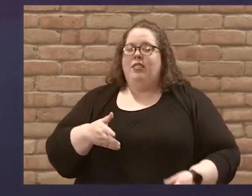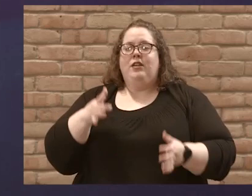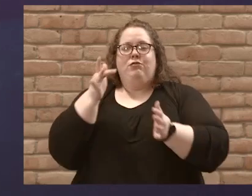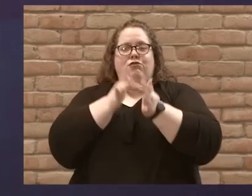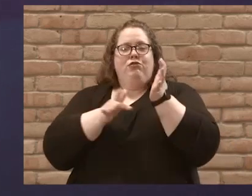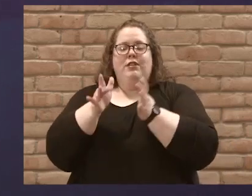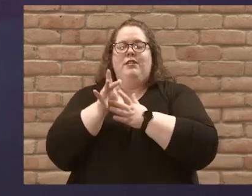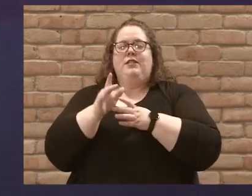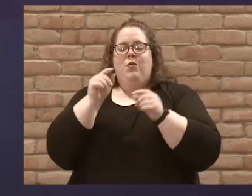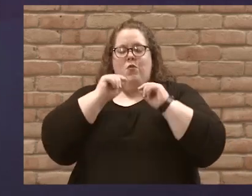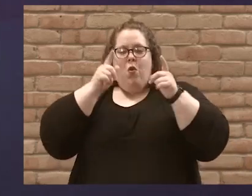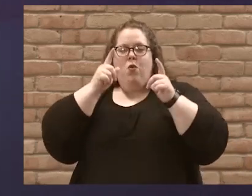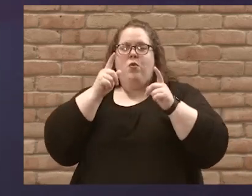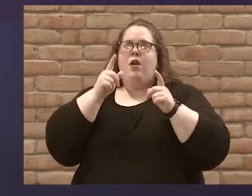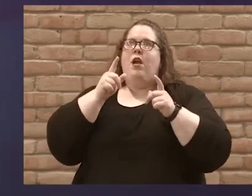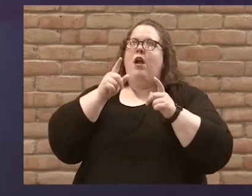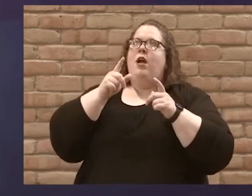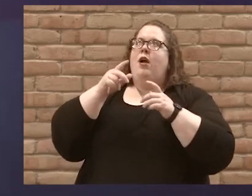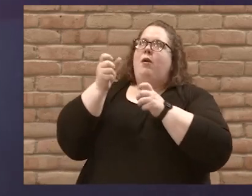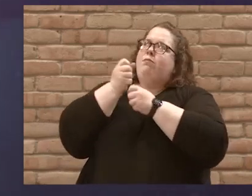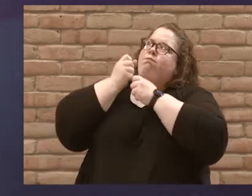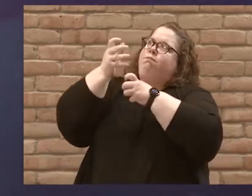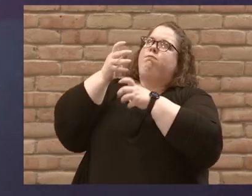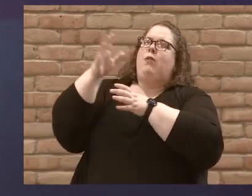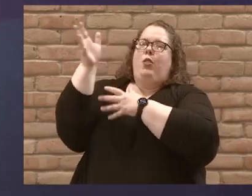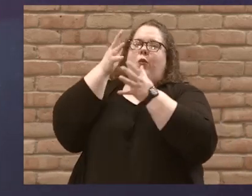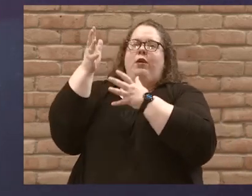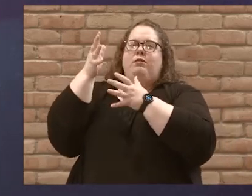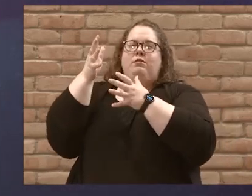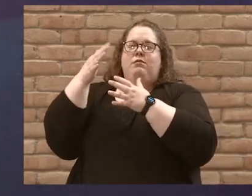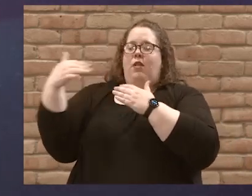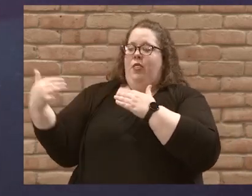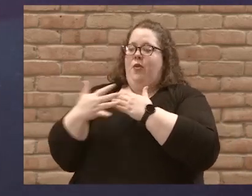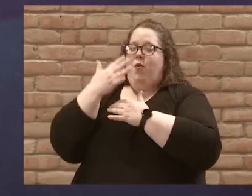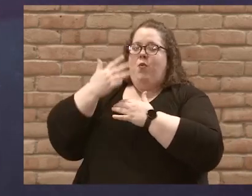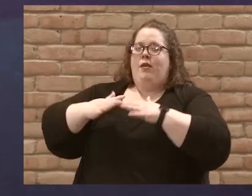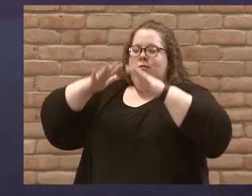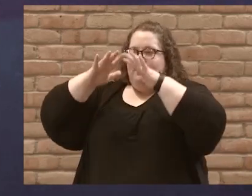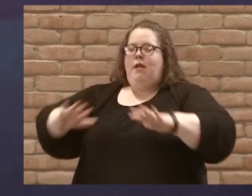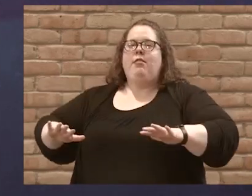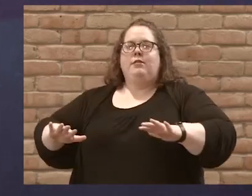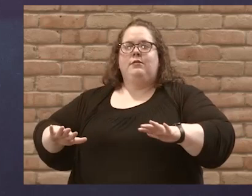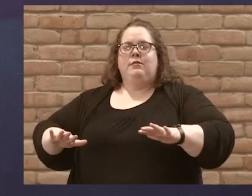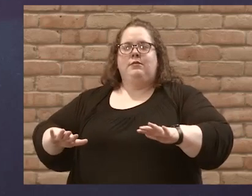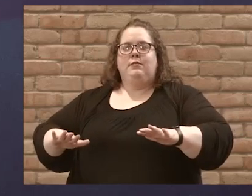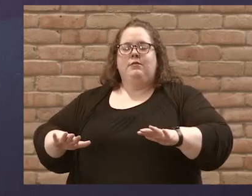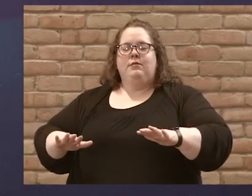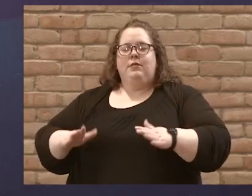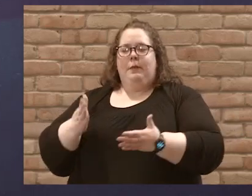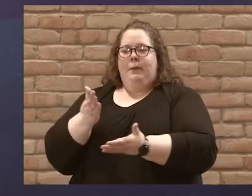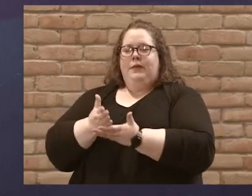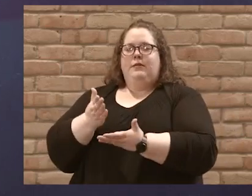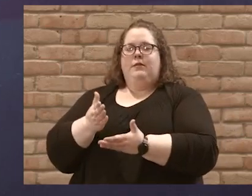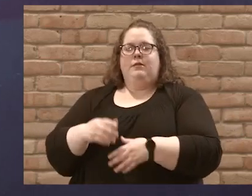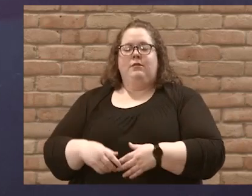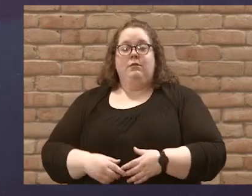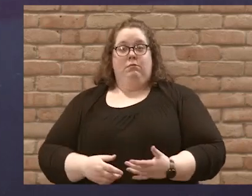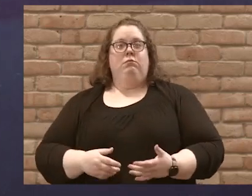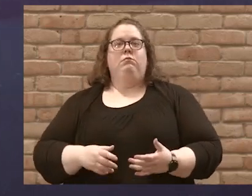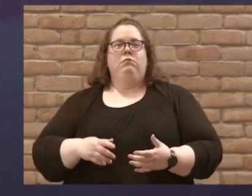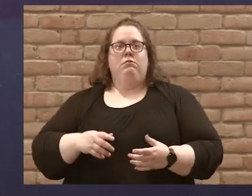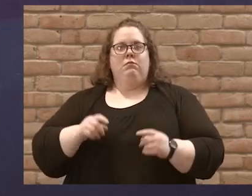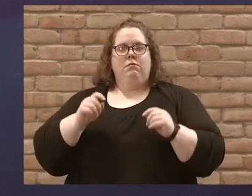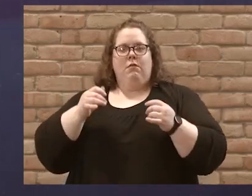rebuked the wind and said to the waves, Silence, be still. Suddenly the wind stopped, and there was a great calm.